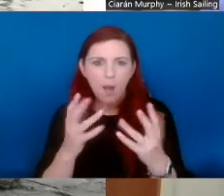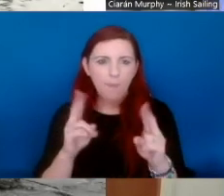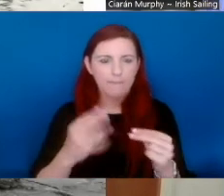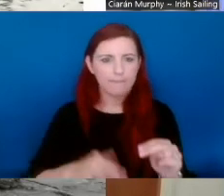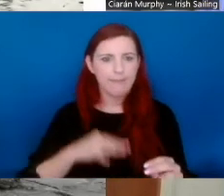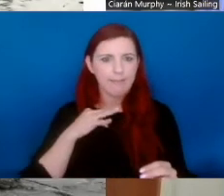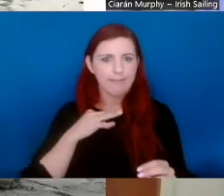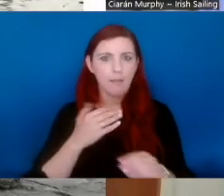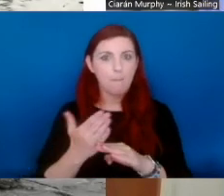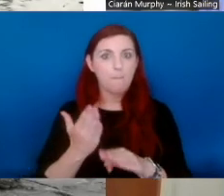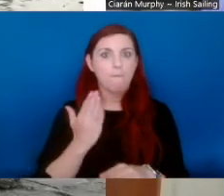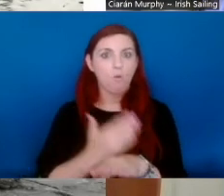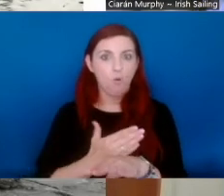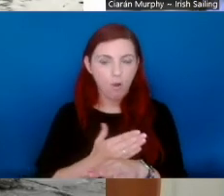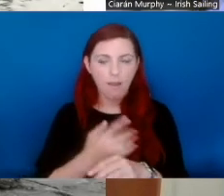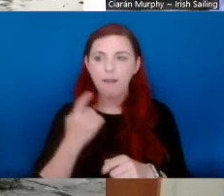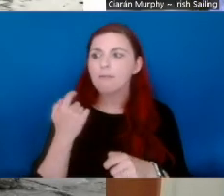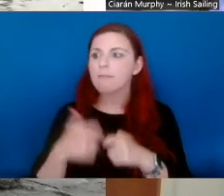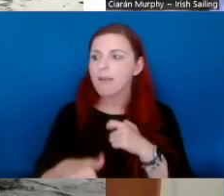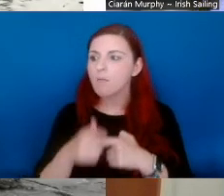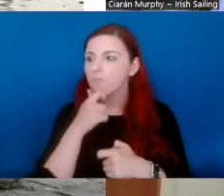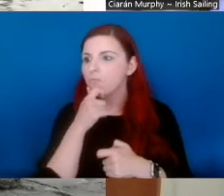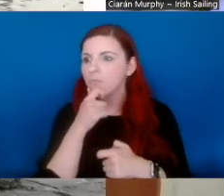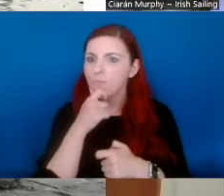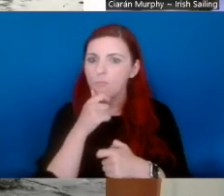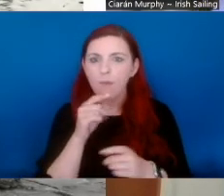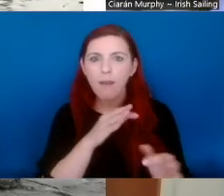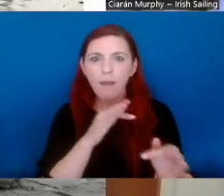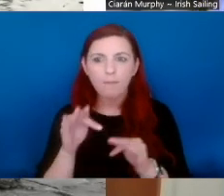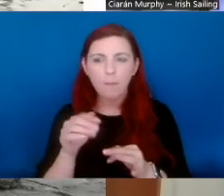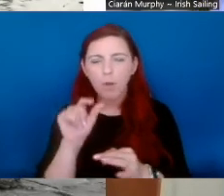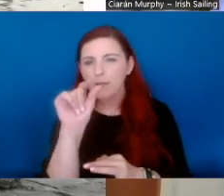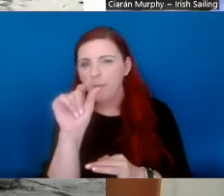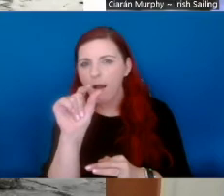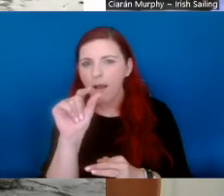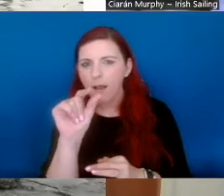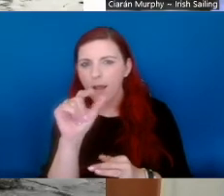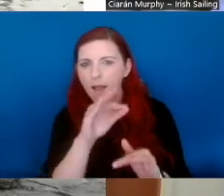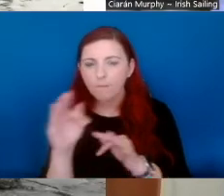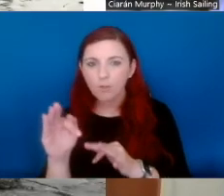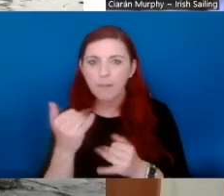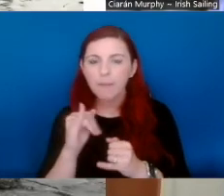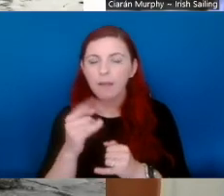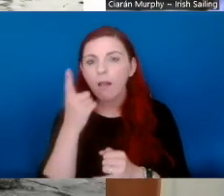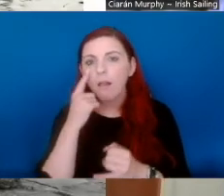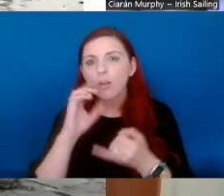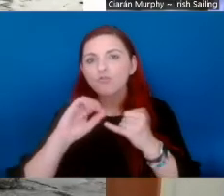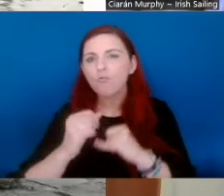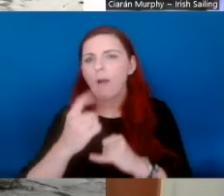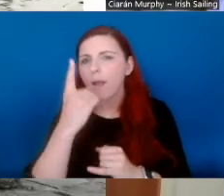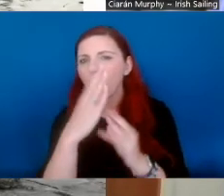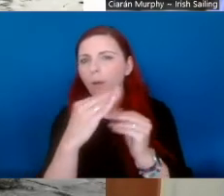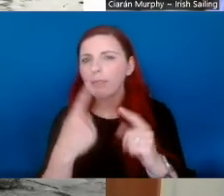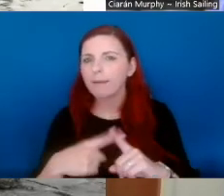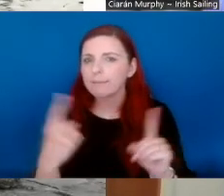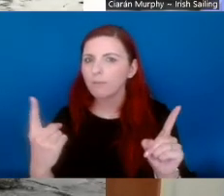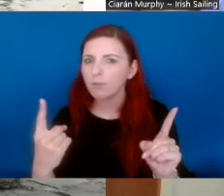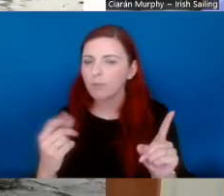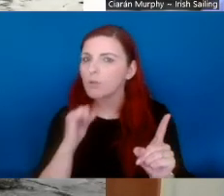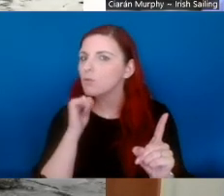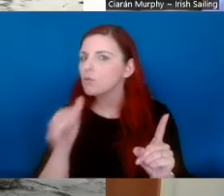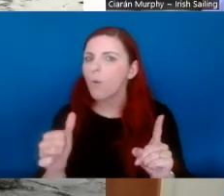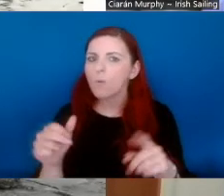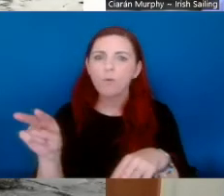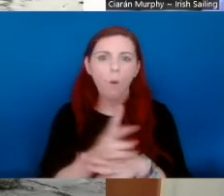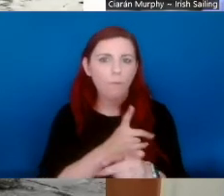beforehand, see what they like doing, see what they're nervous about and that discovery of their fears and how